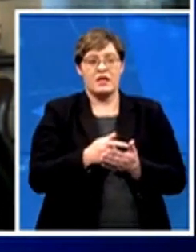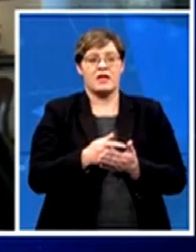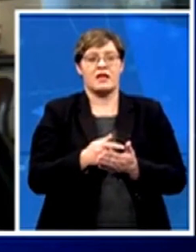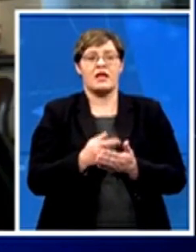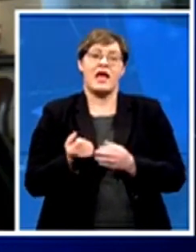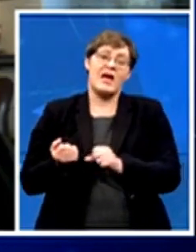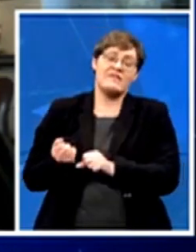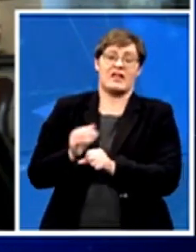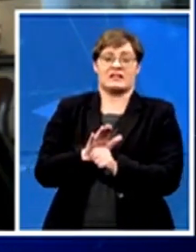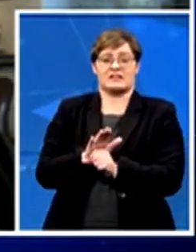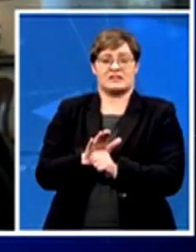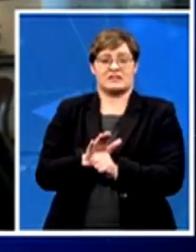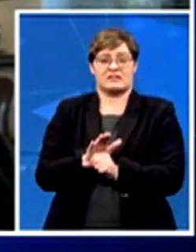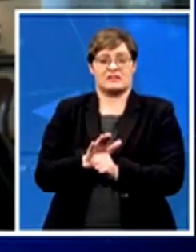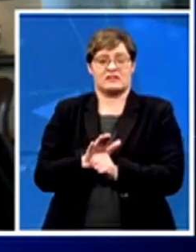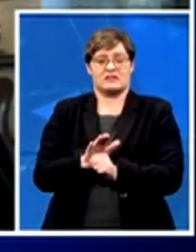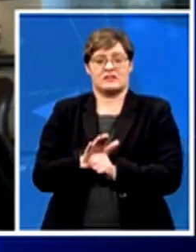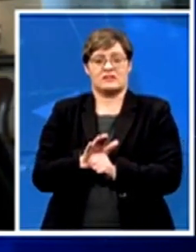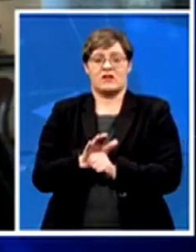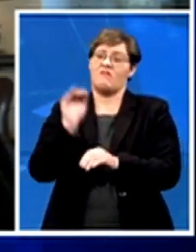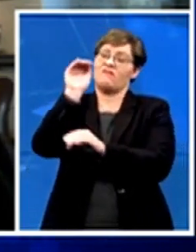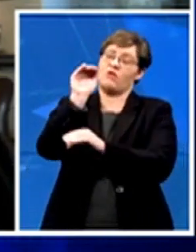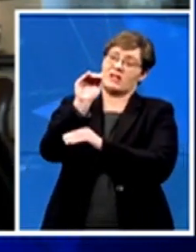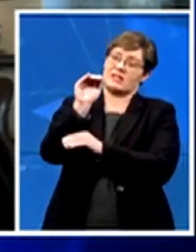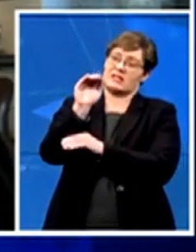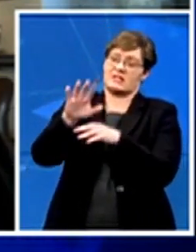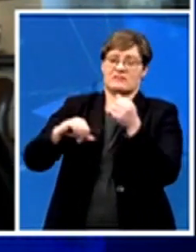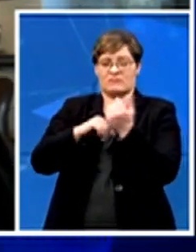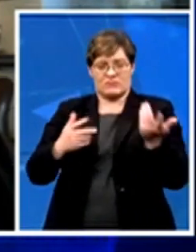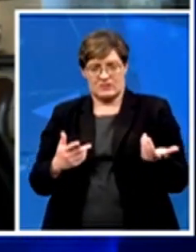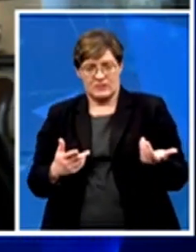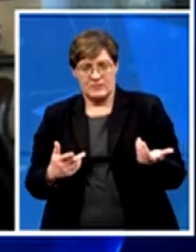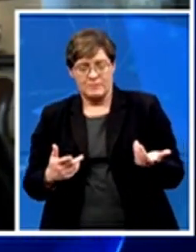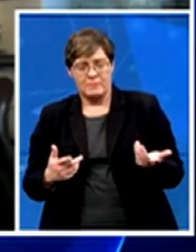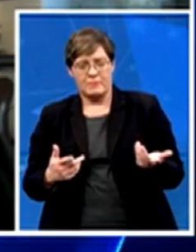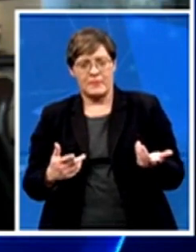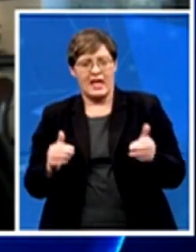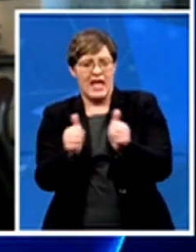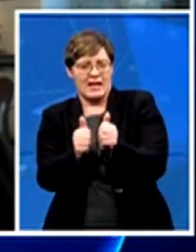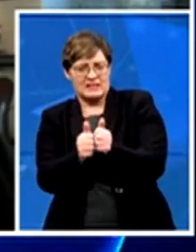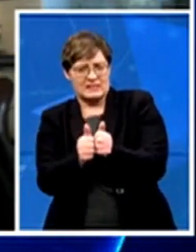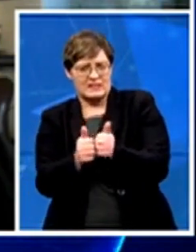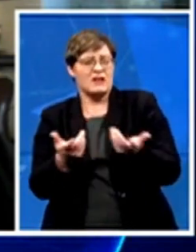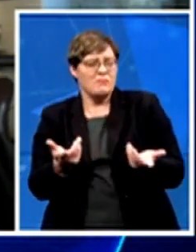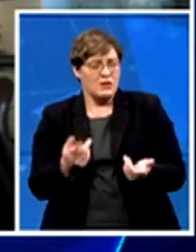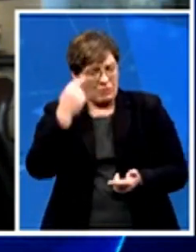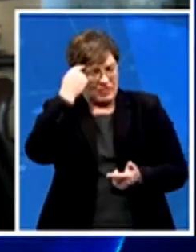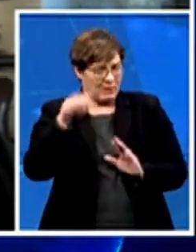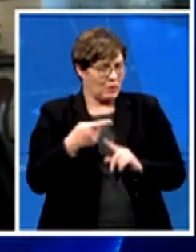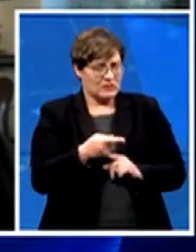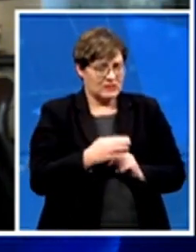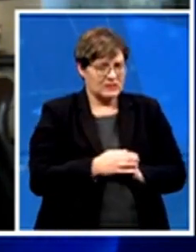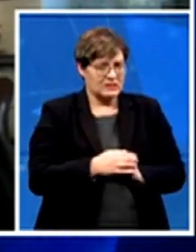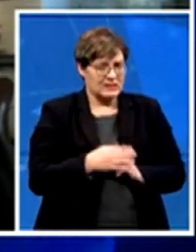allies as a case in point. So should that be a consideration, though? Should the governments continue to